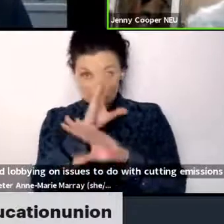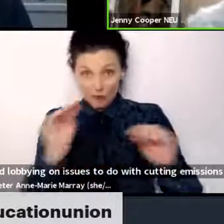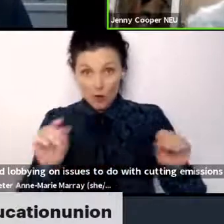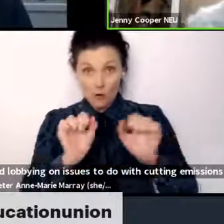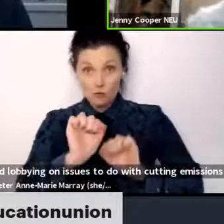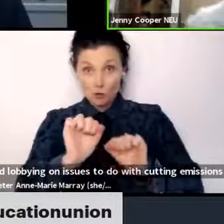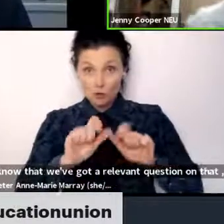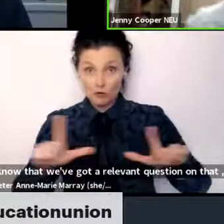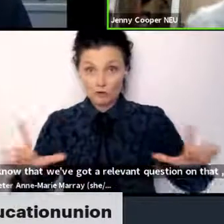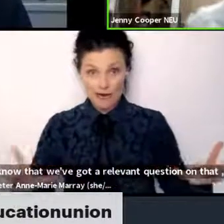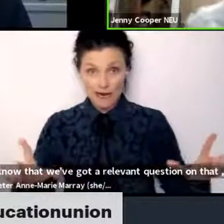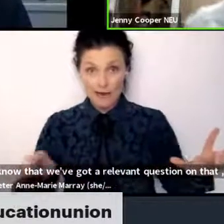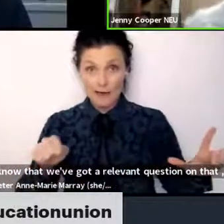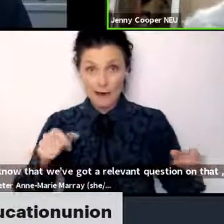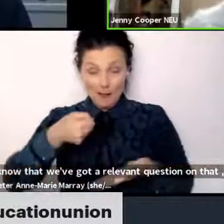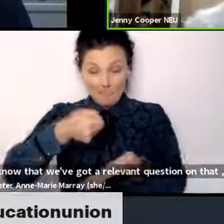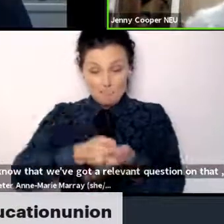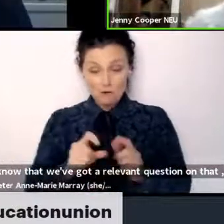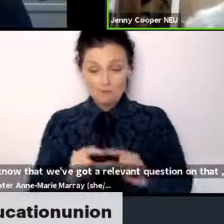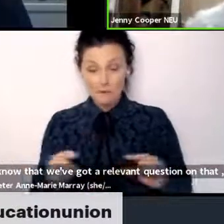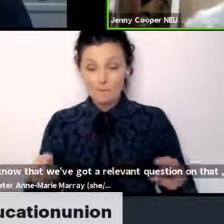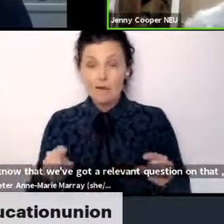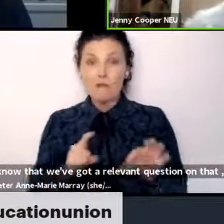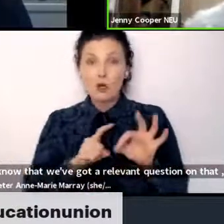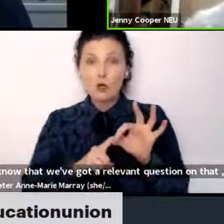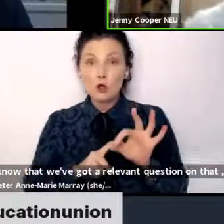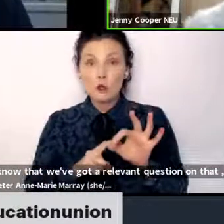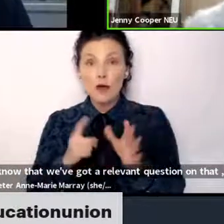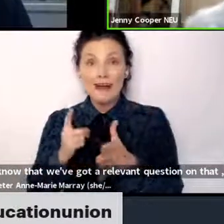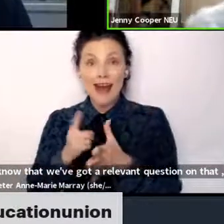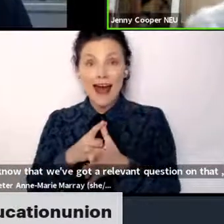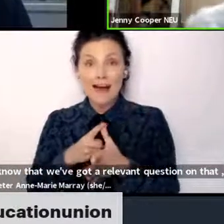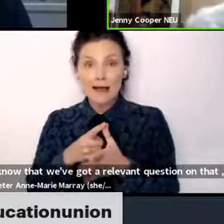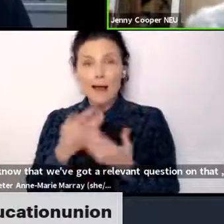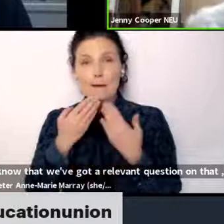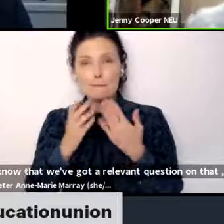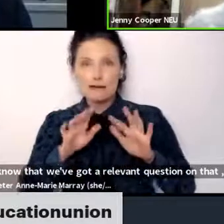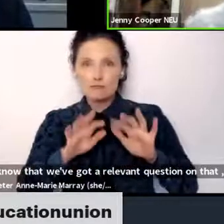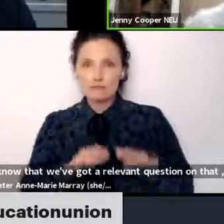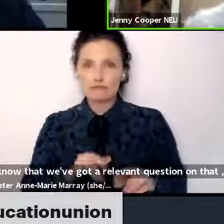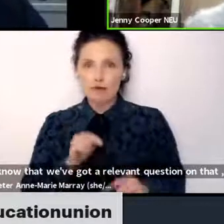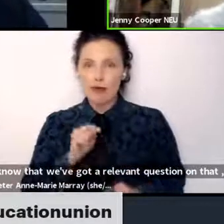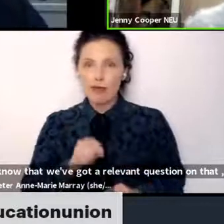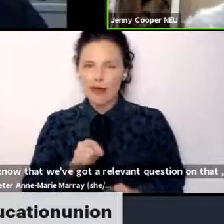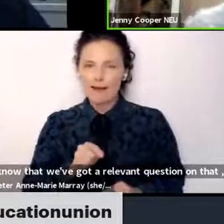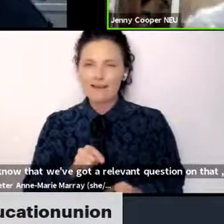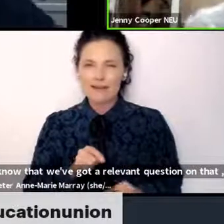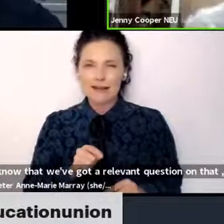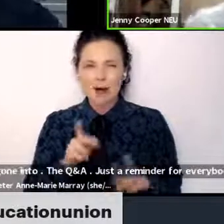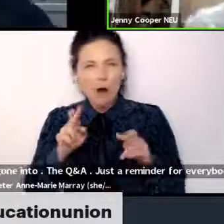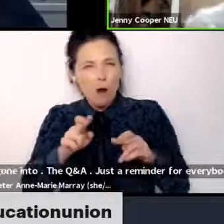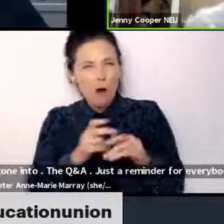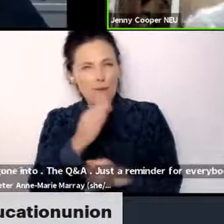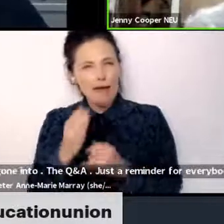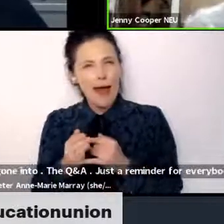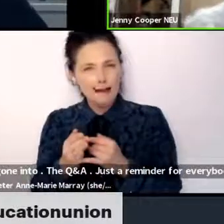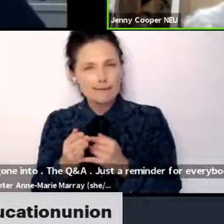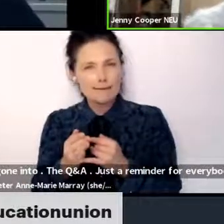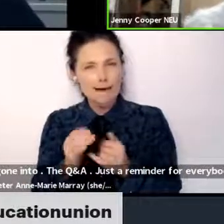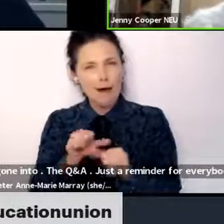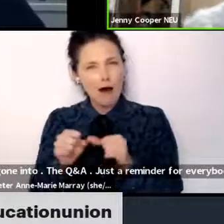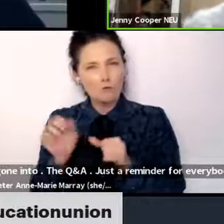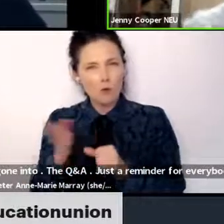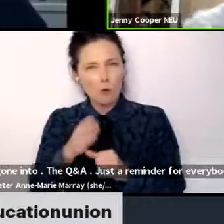if you have any questions or items that you want to raise for discussion, please post them in there. And we're hoping to have time to do that when the speakers are finished.